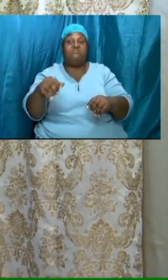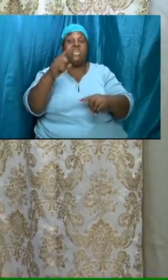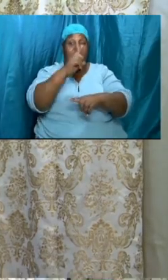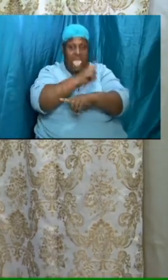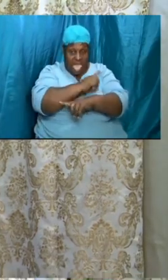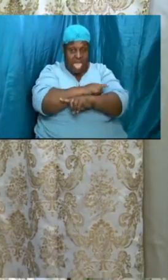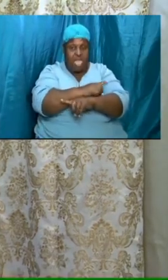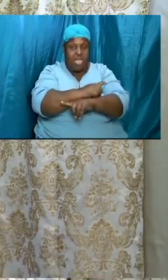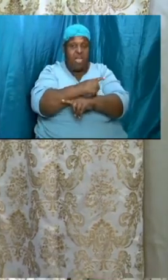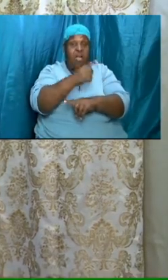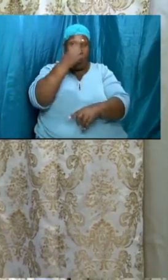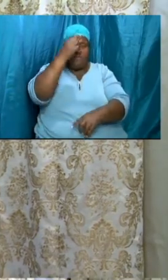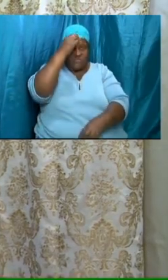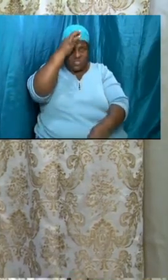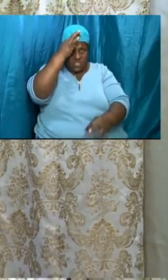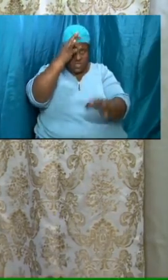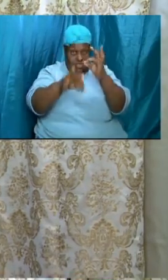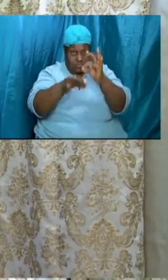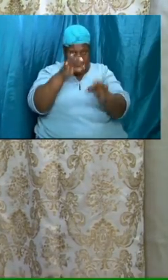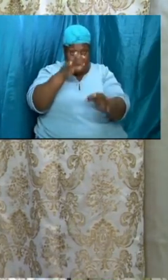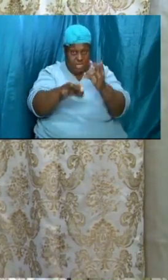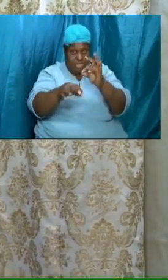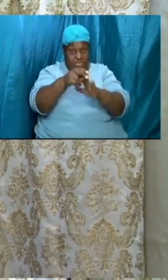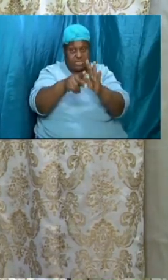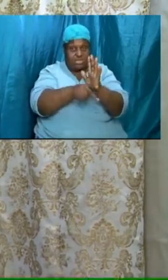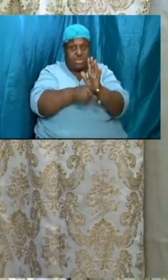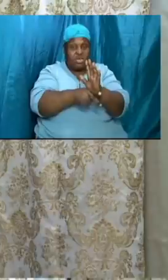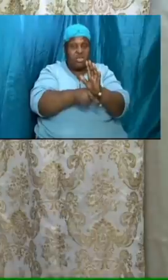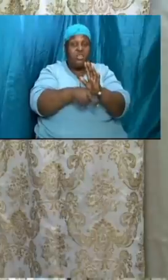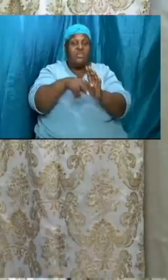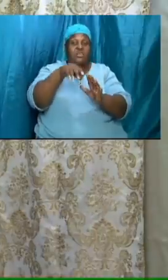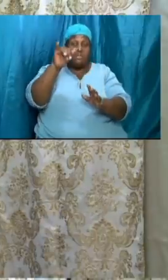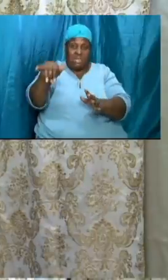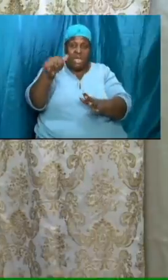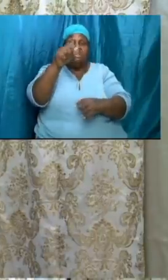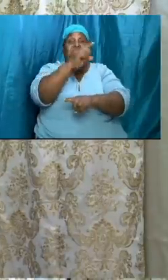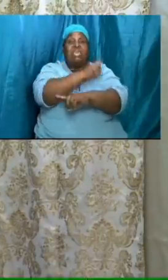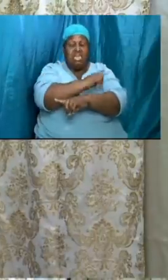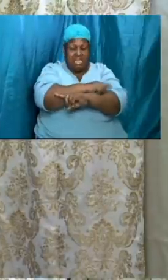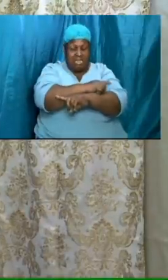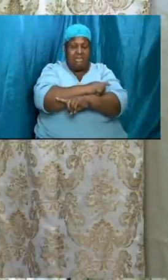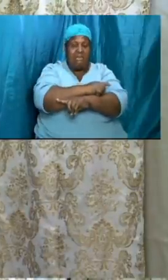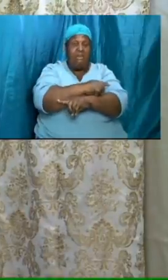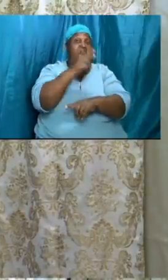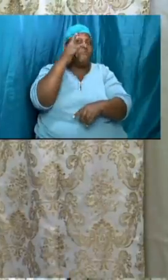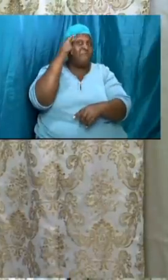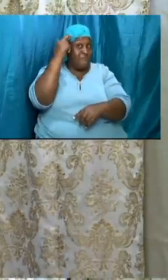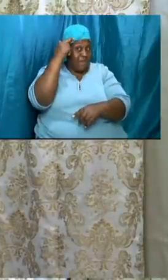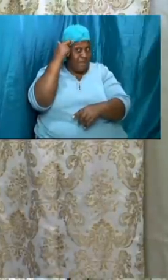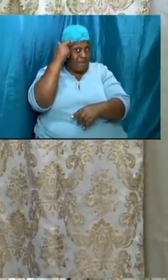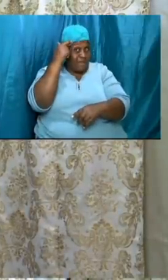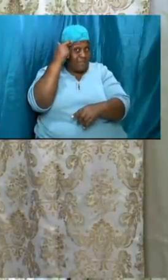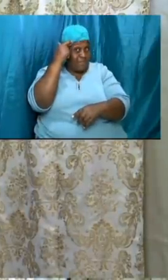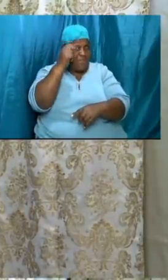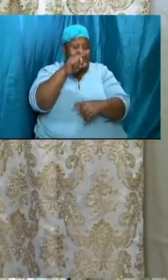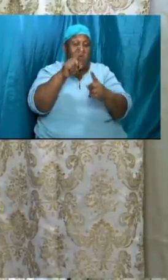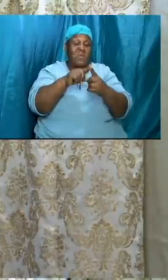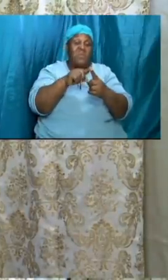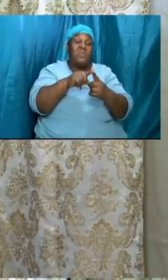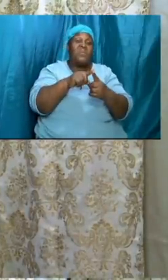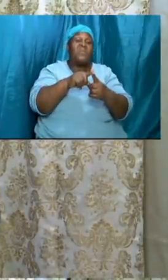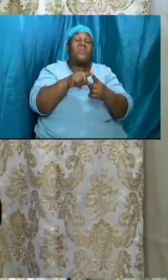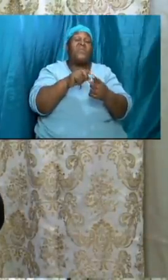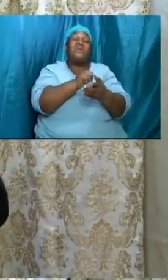that day of judgment that day of reckoning when the saints stand before the bema the judgment seat of christ